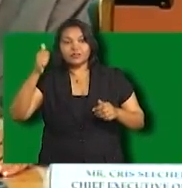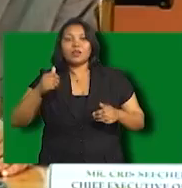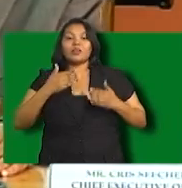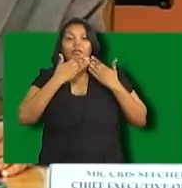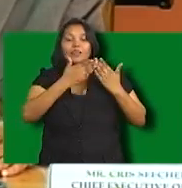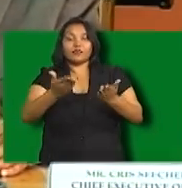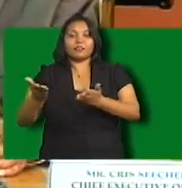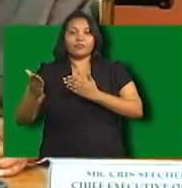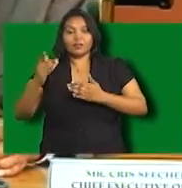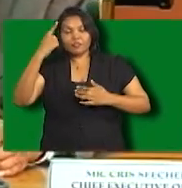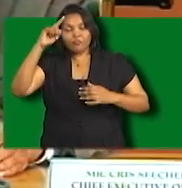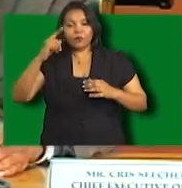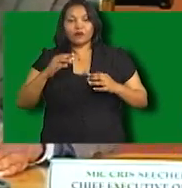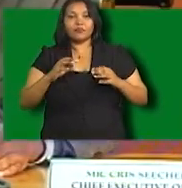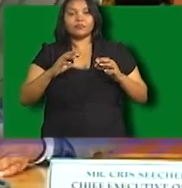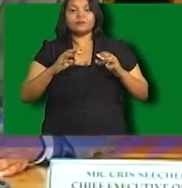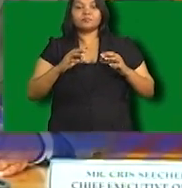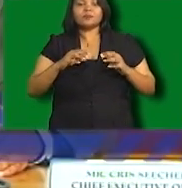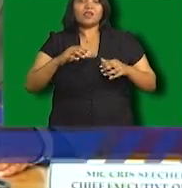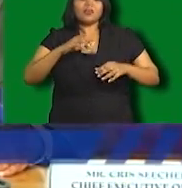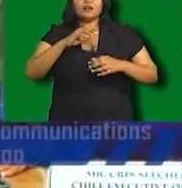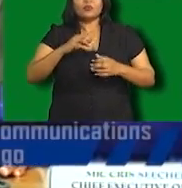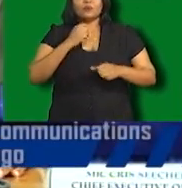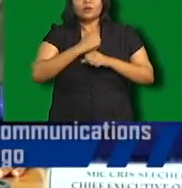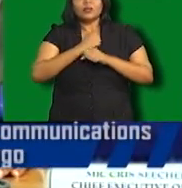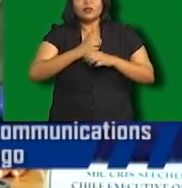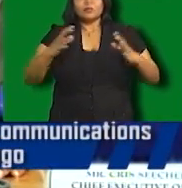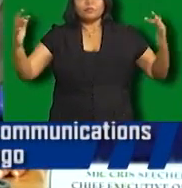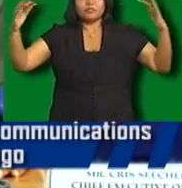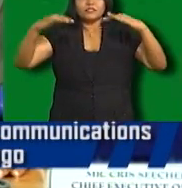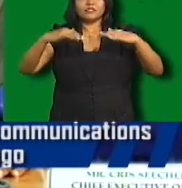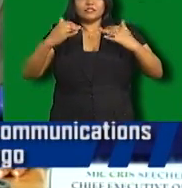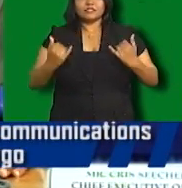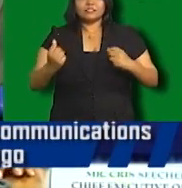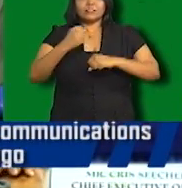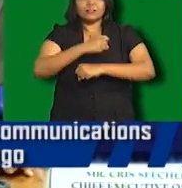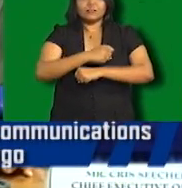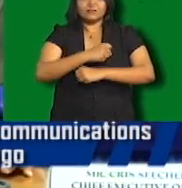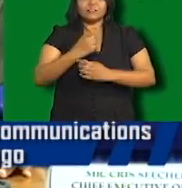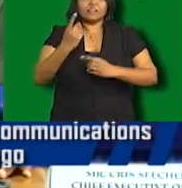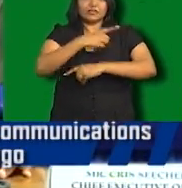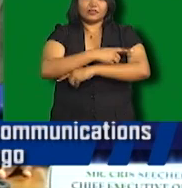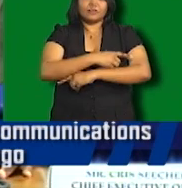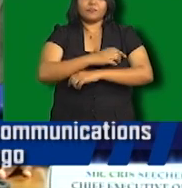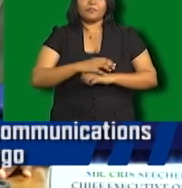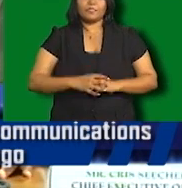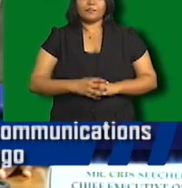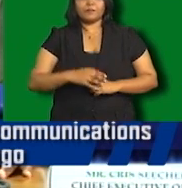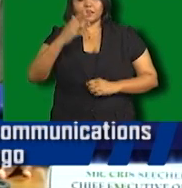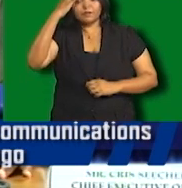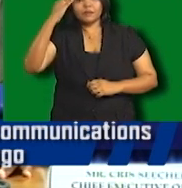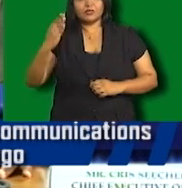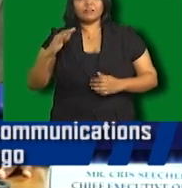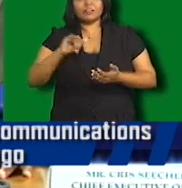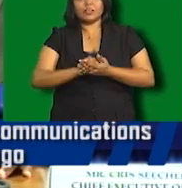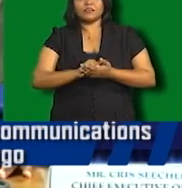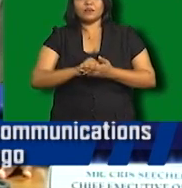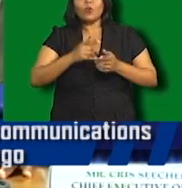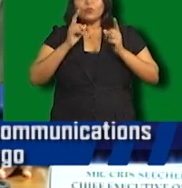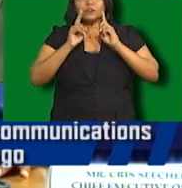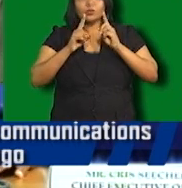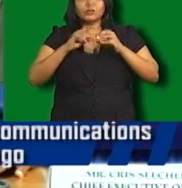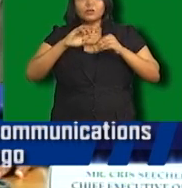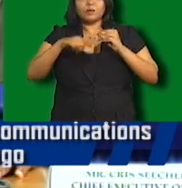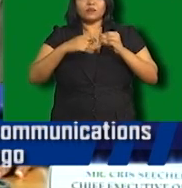mean, it has been quite an exhilarating sort of experience. I believe a lot of the issues have been